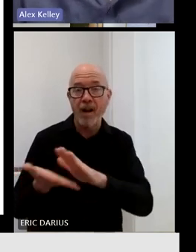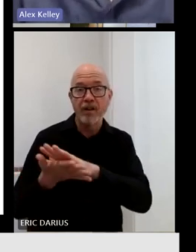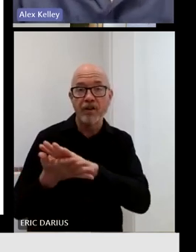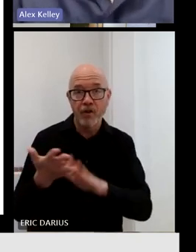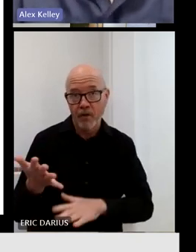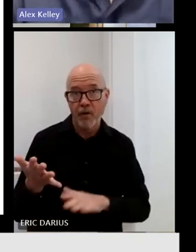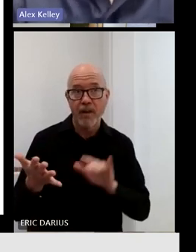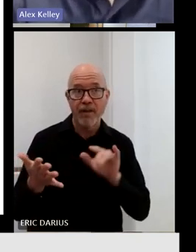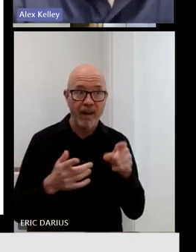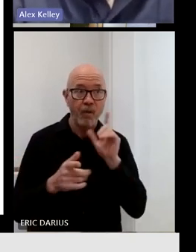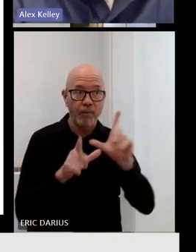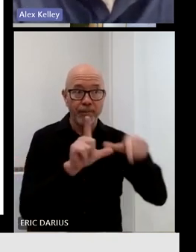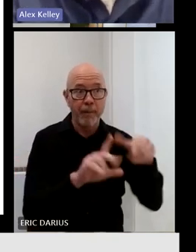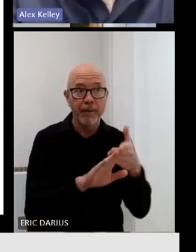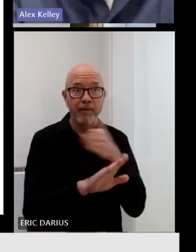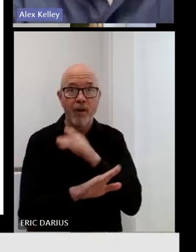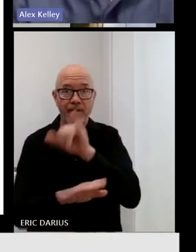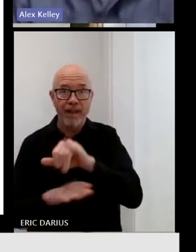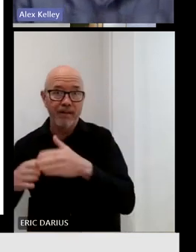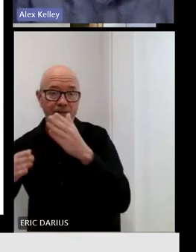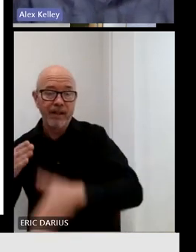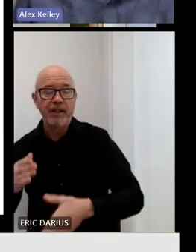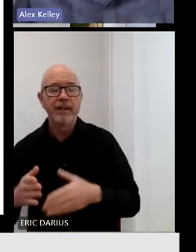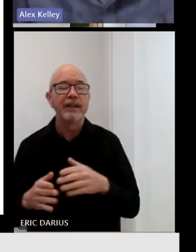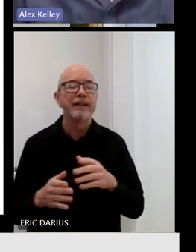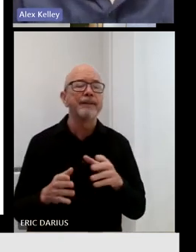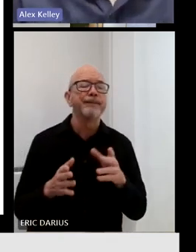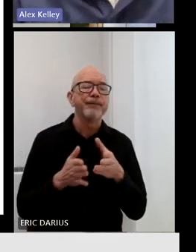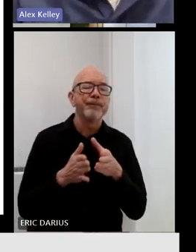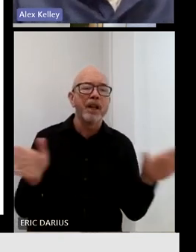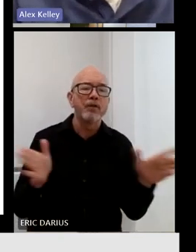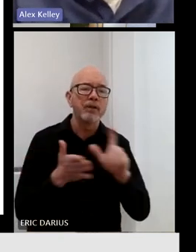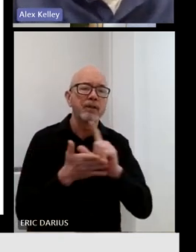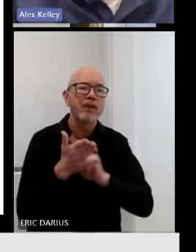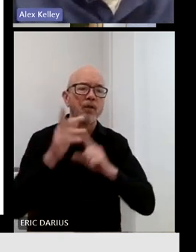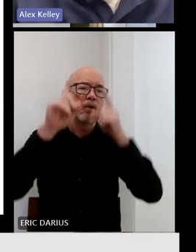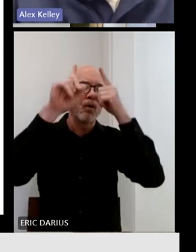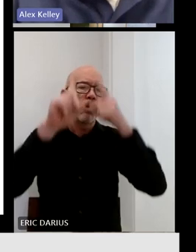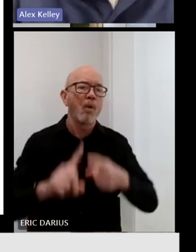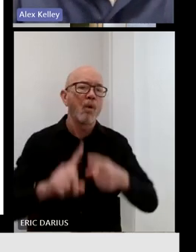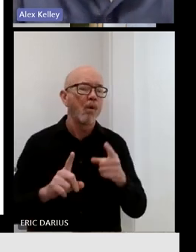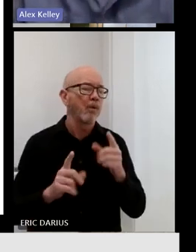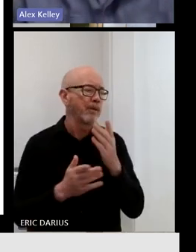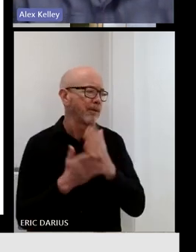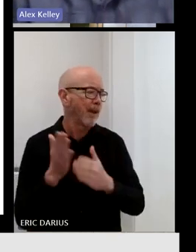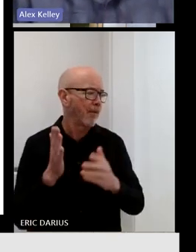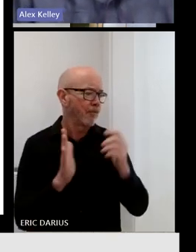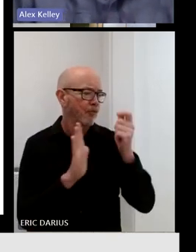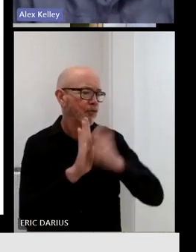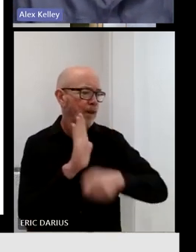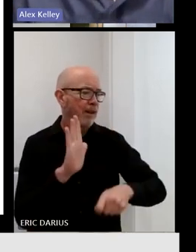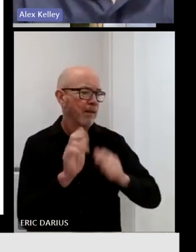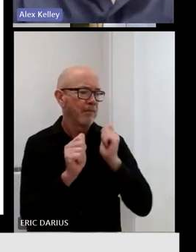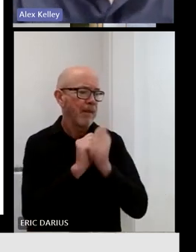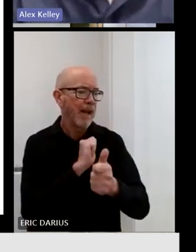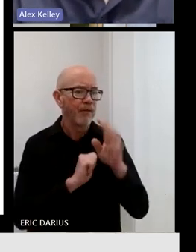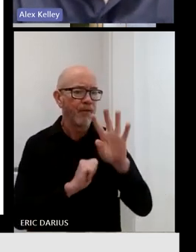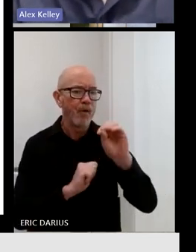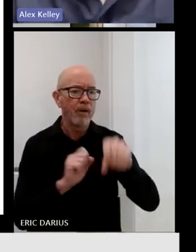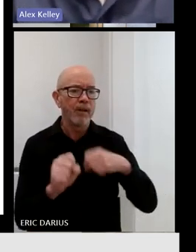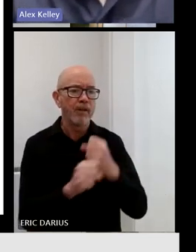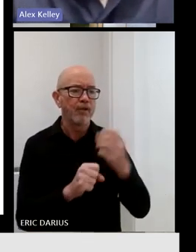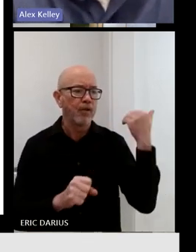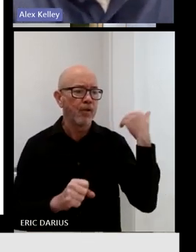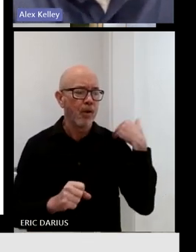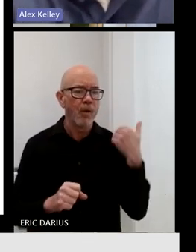And then, in general, the statutory goals, some of which were drafted almost 40 years ago, contain overlapping